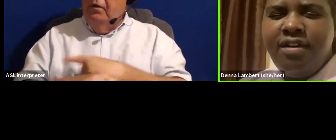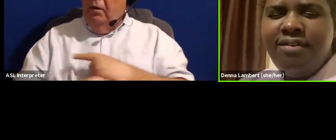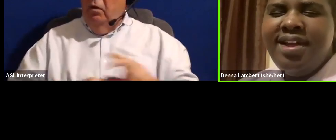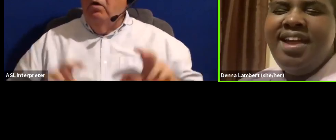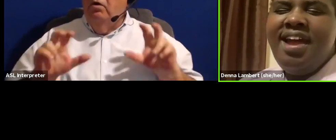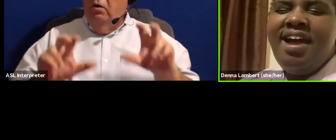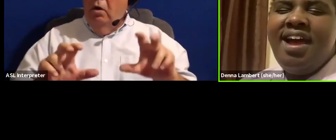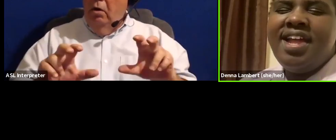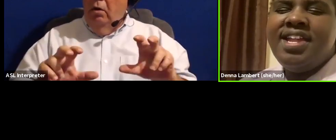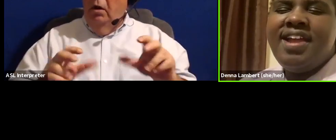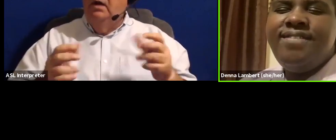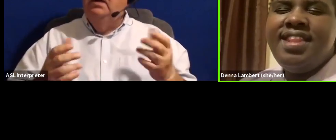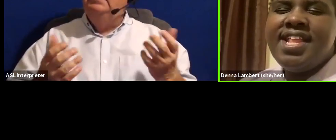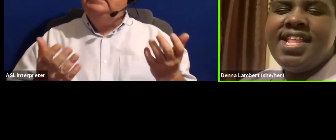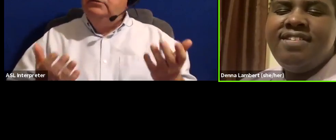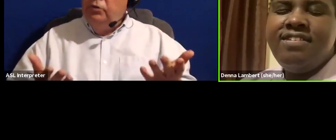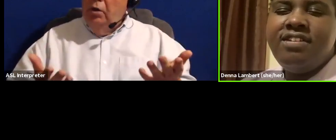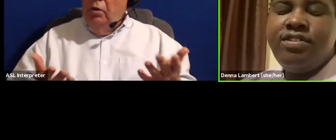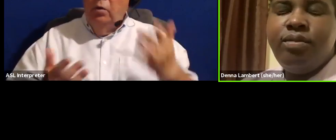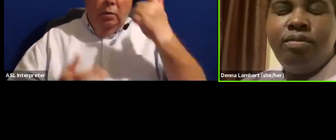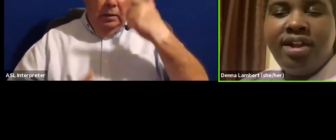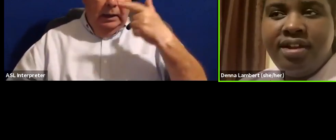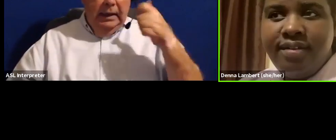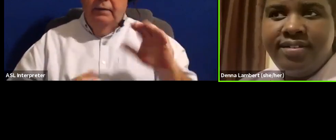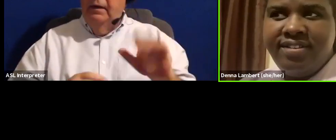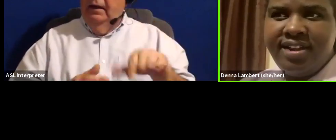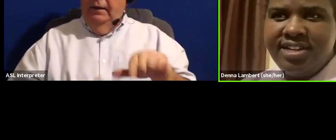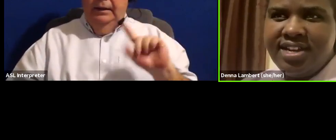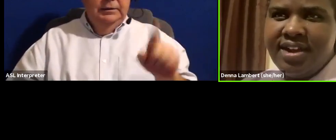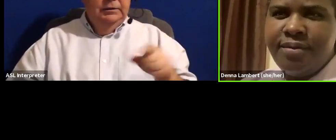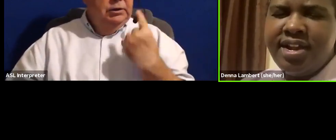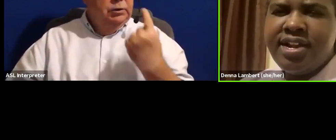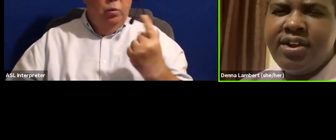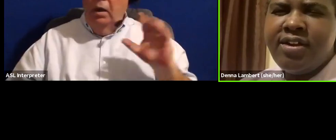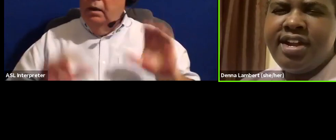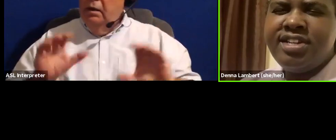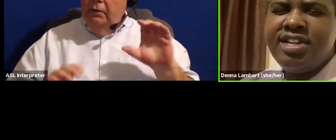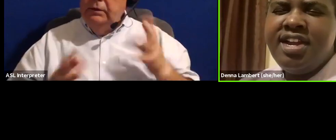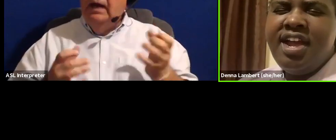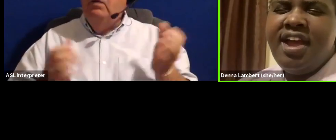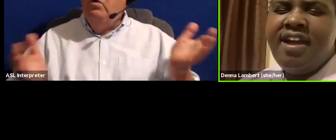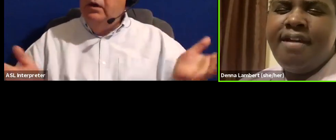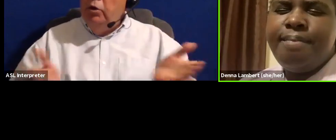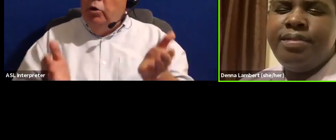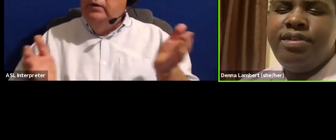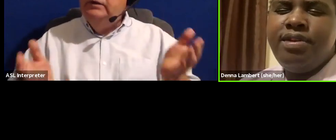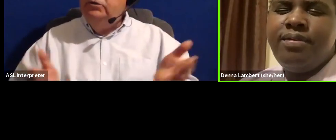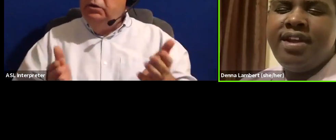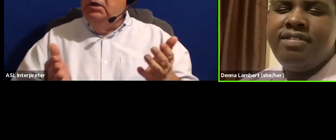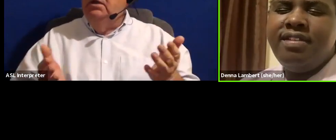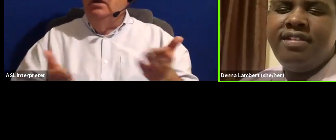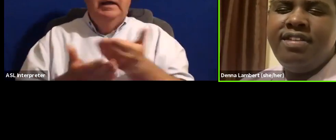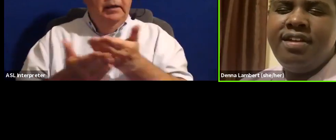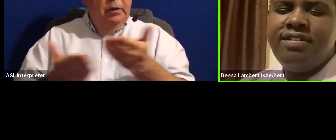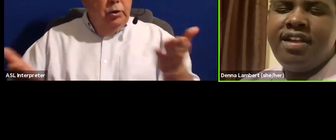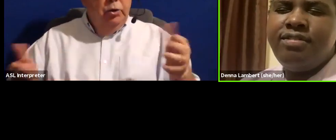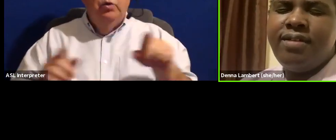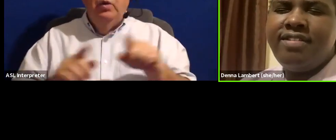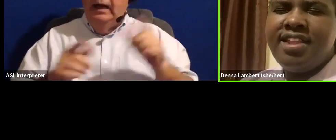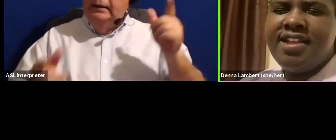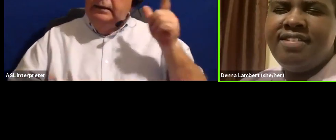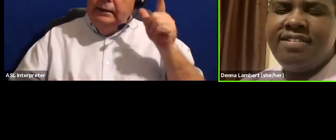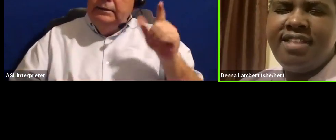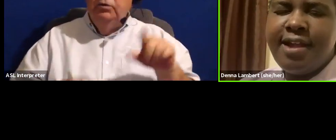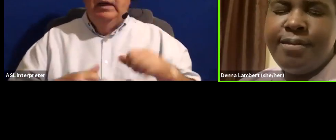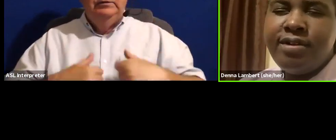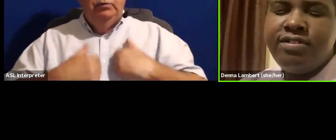So given that this is just one conversation, I want to encourage you as listeners, as